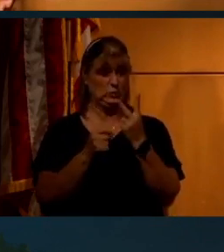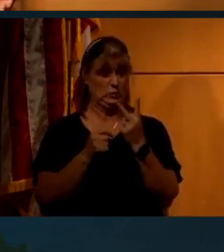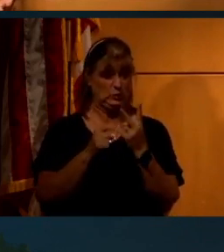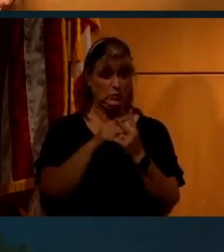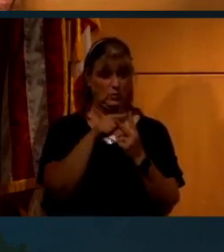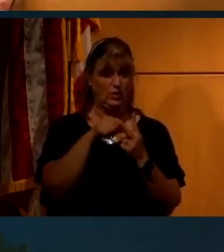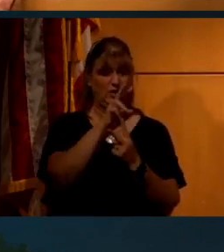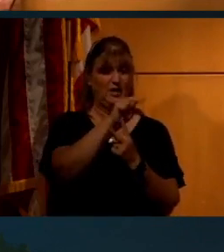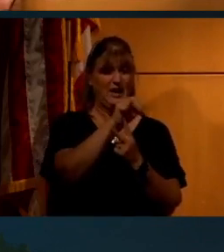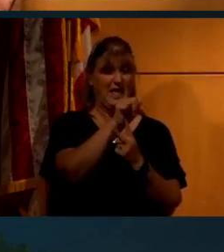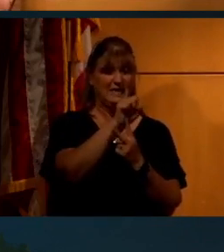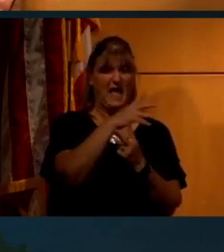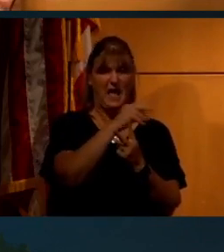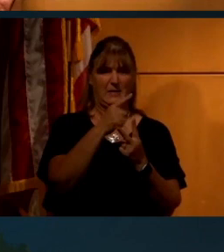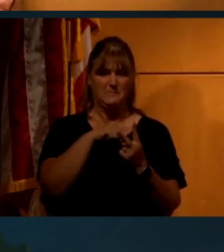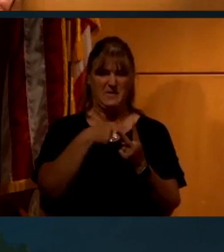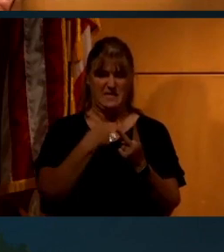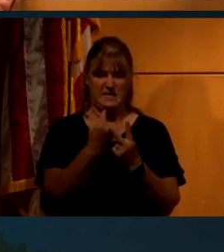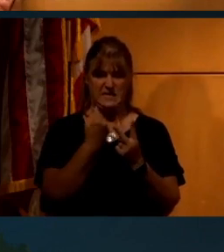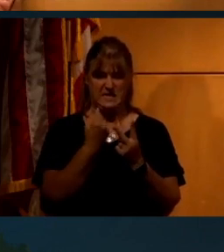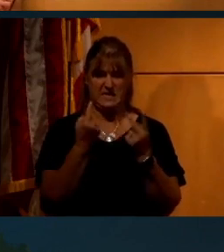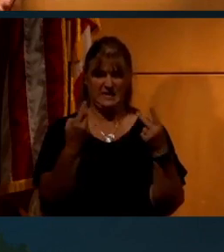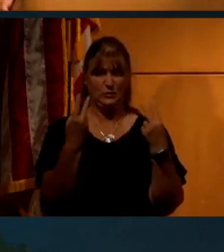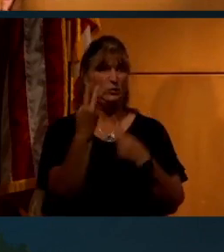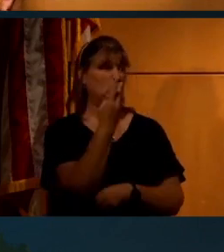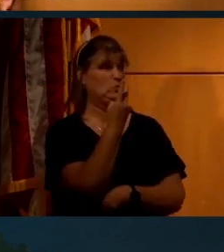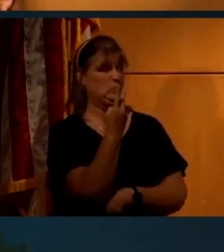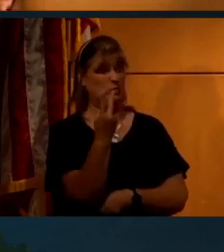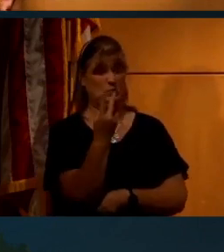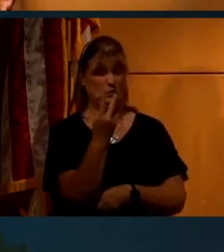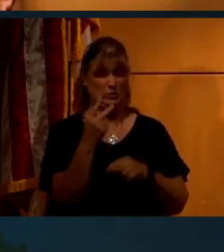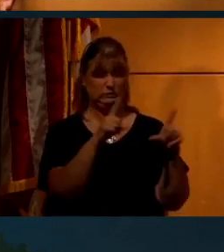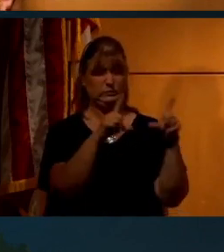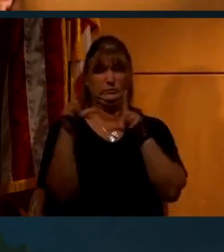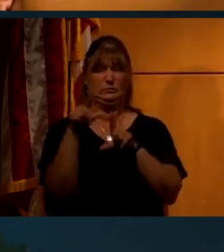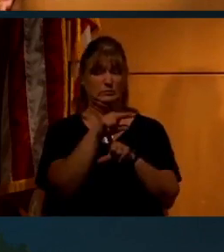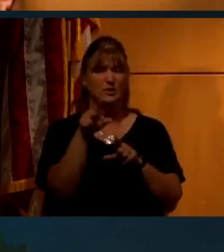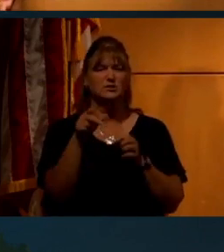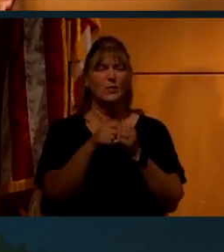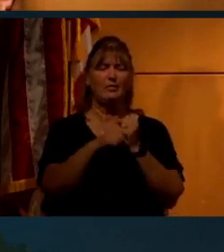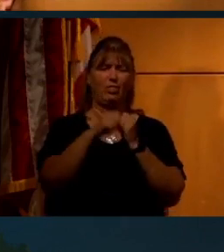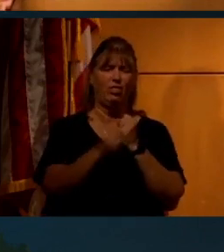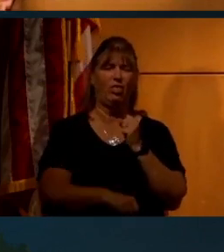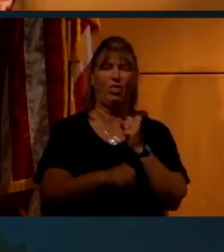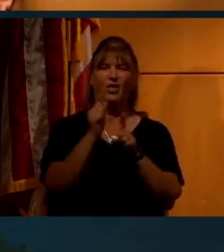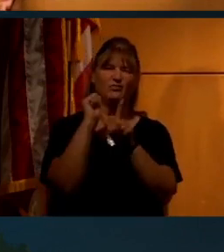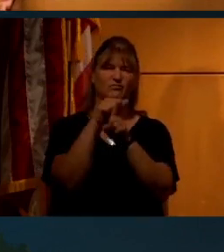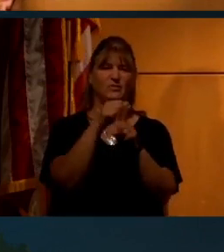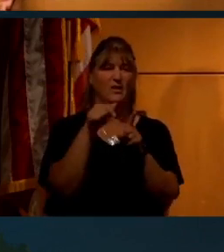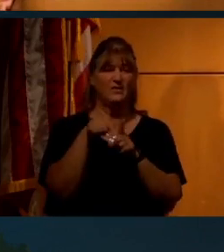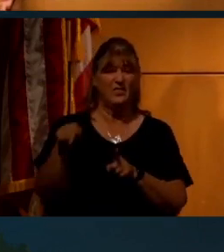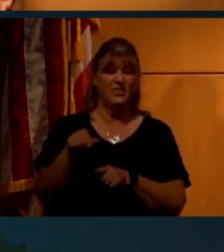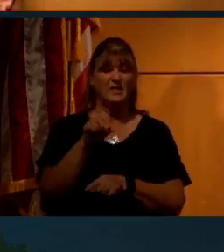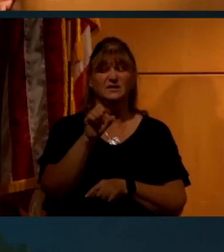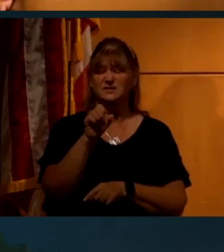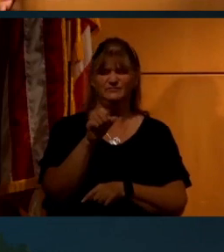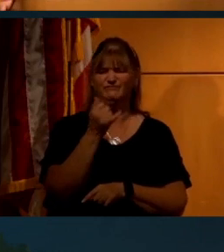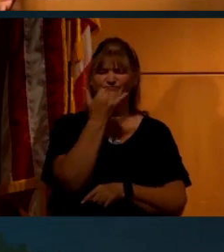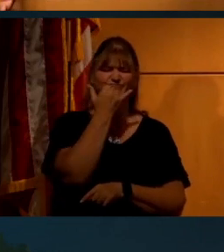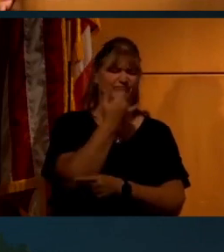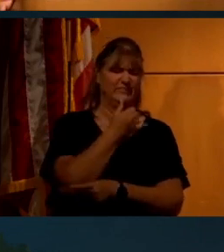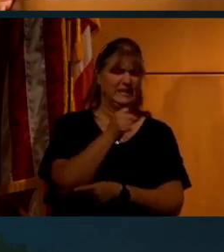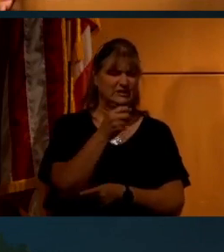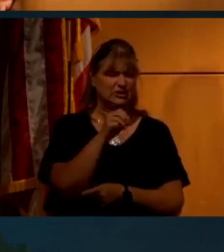basically NASA and me. And so I put up this sort of lengthy debunking of this show and